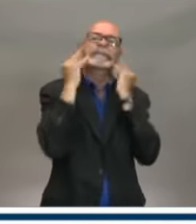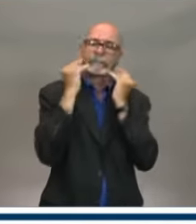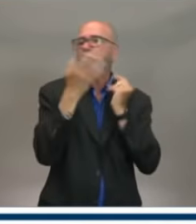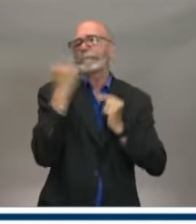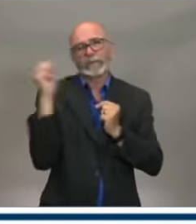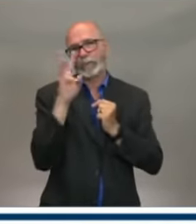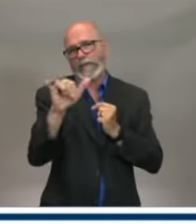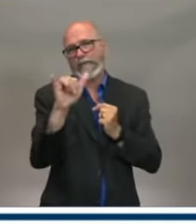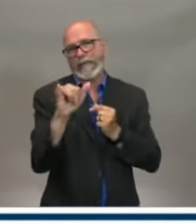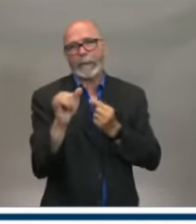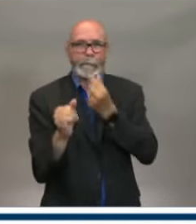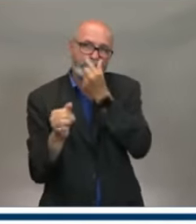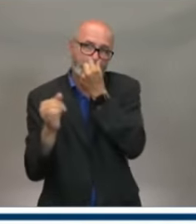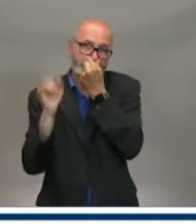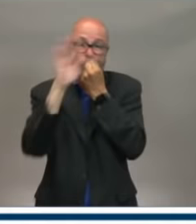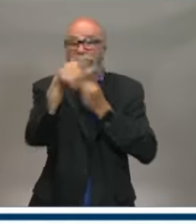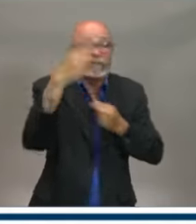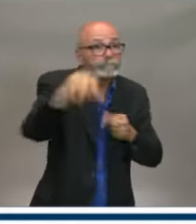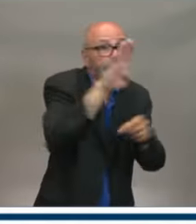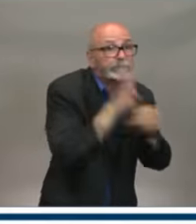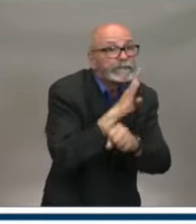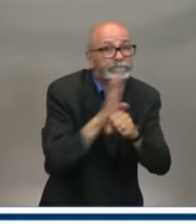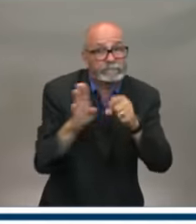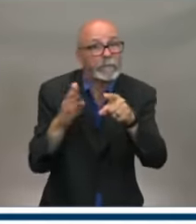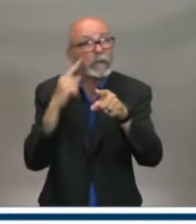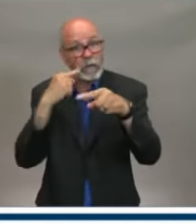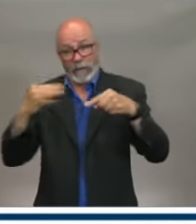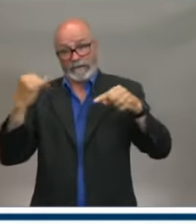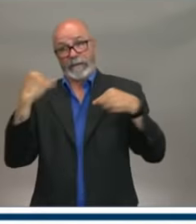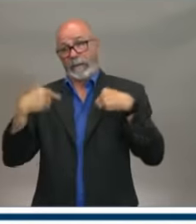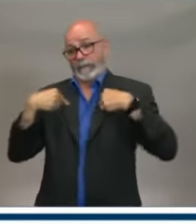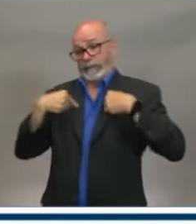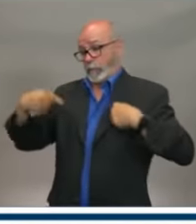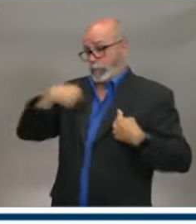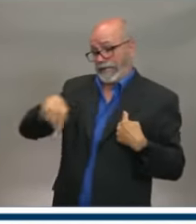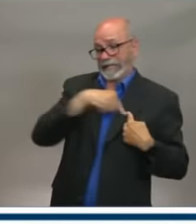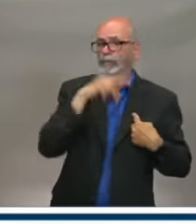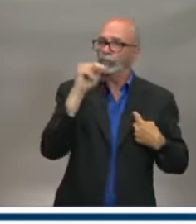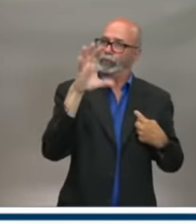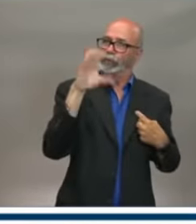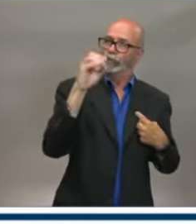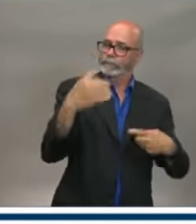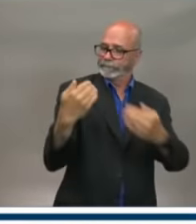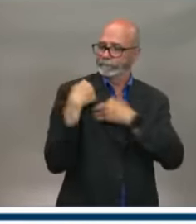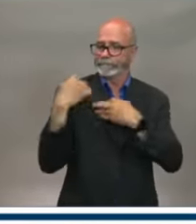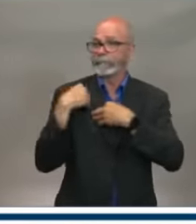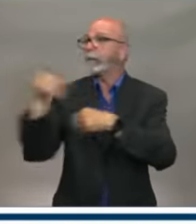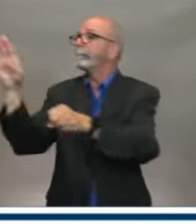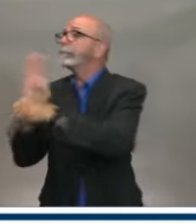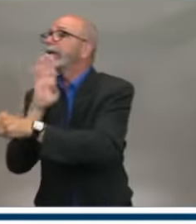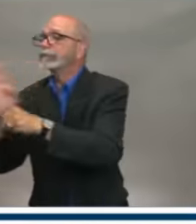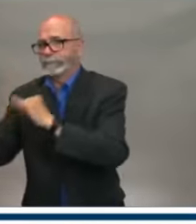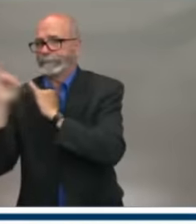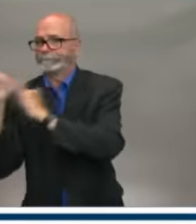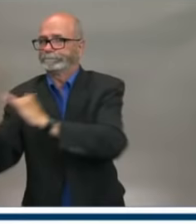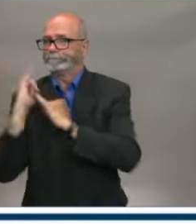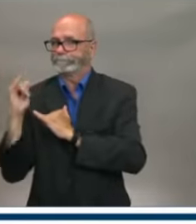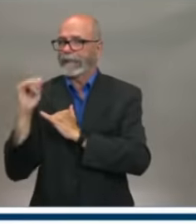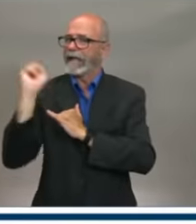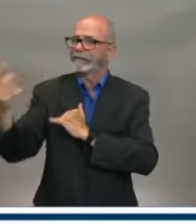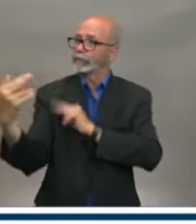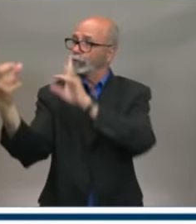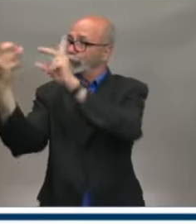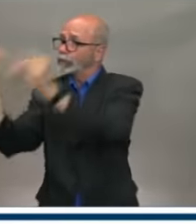with businesses, all of us have the responsibility and the opportunity to practice these. And it's continuing this